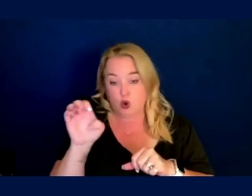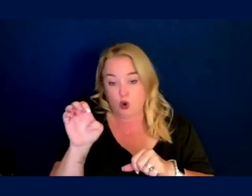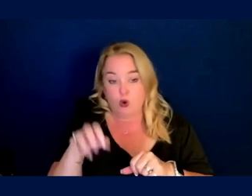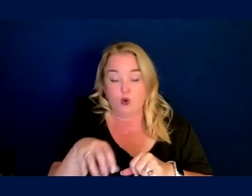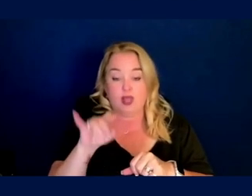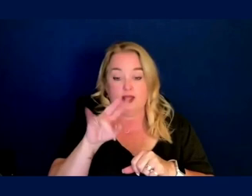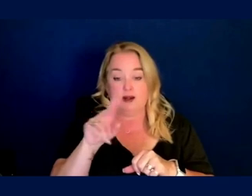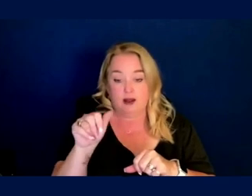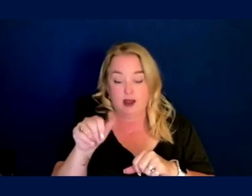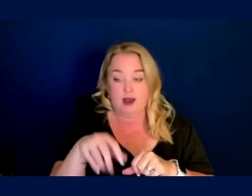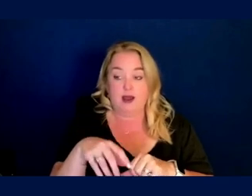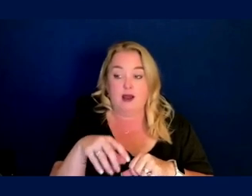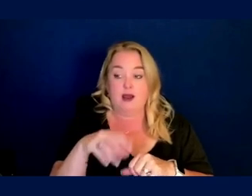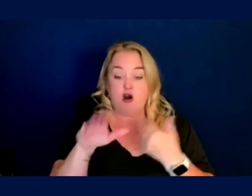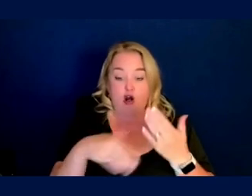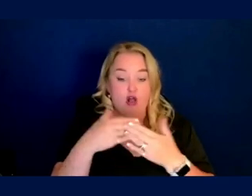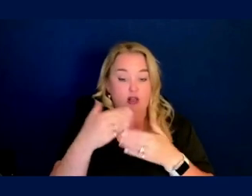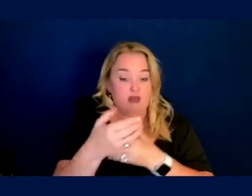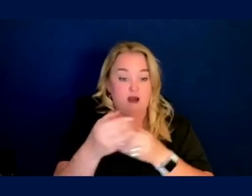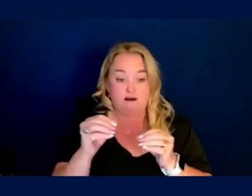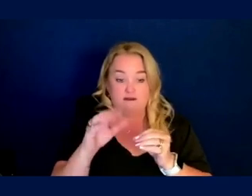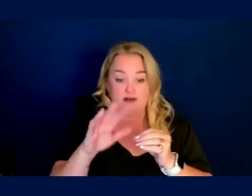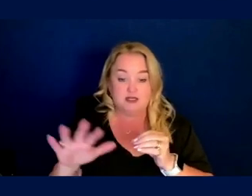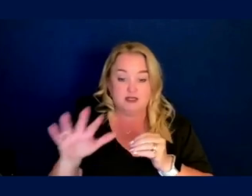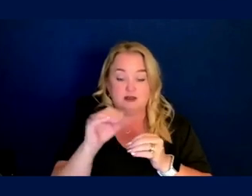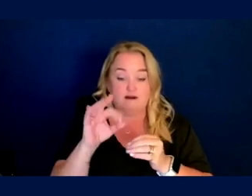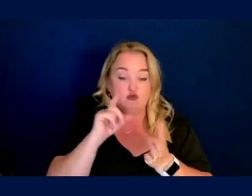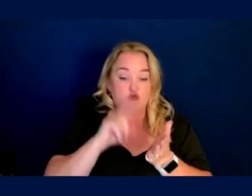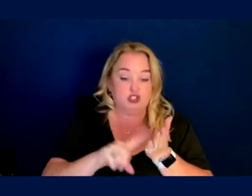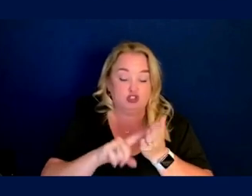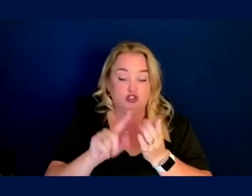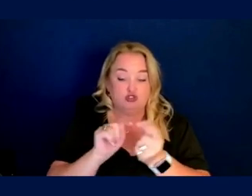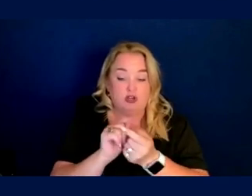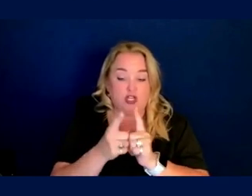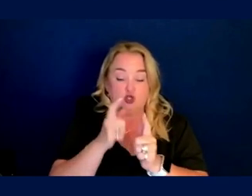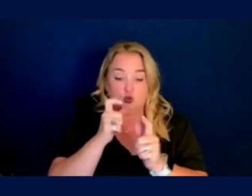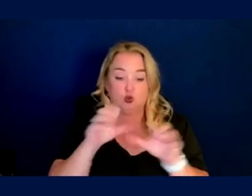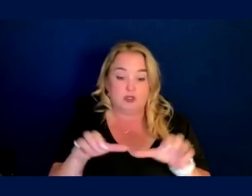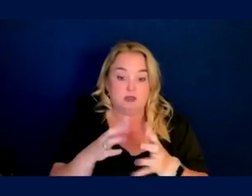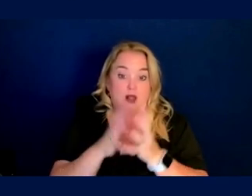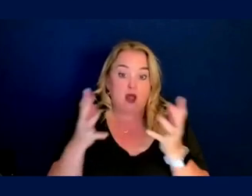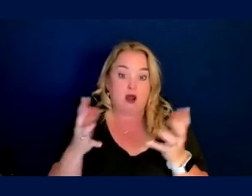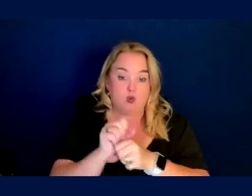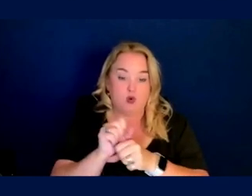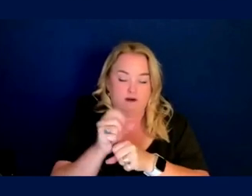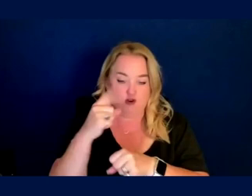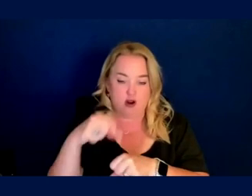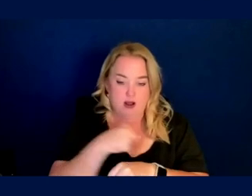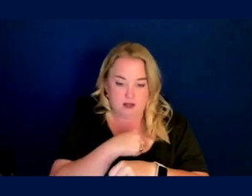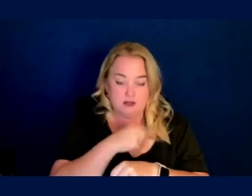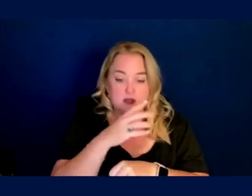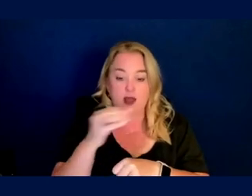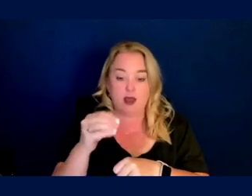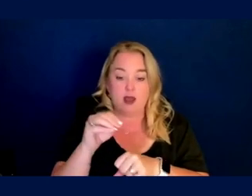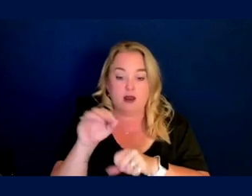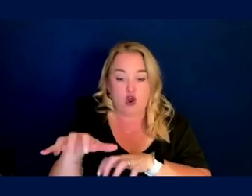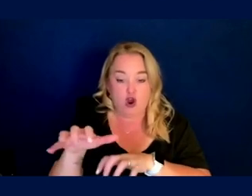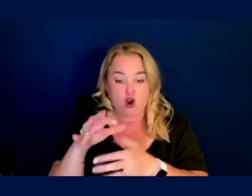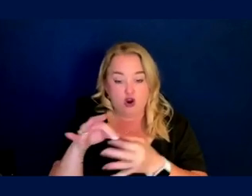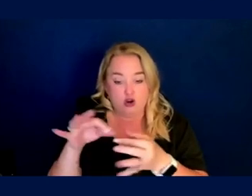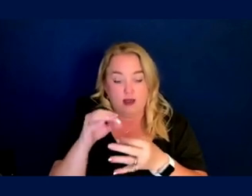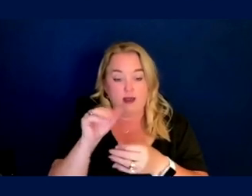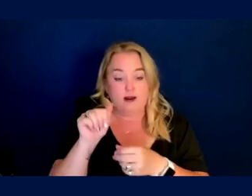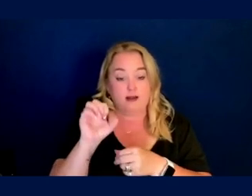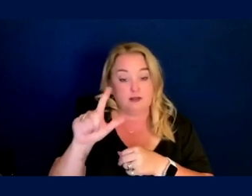Linda McLean in the office of research translation, who does a lot of behind the scenes work for us and the CART and ASL